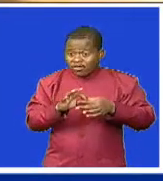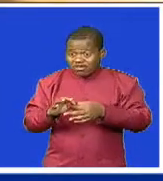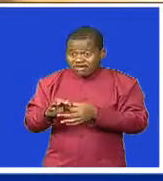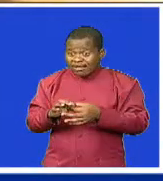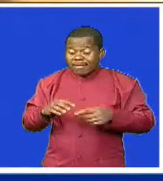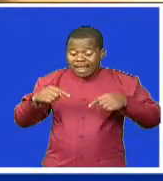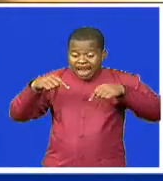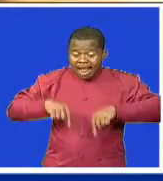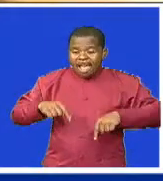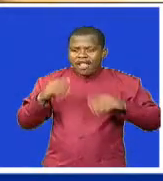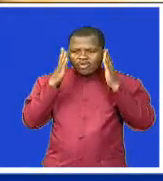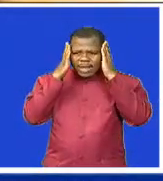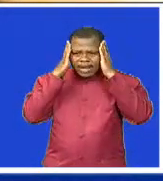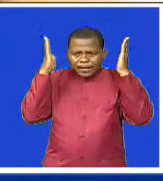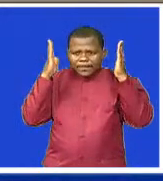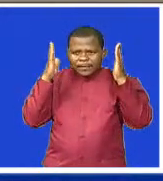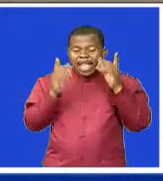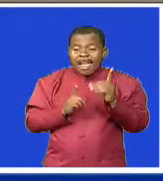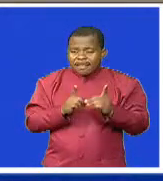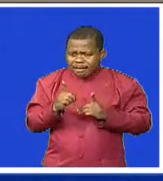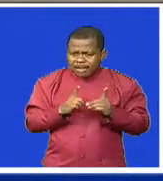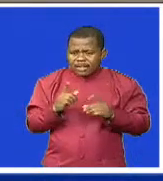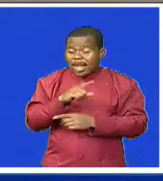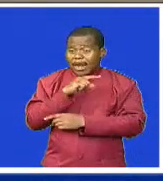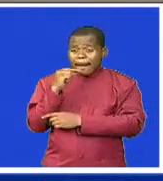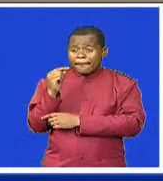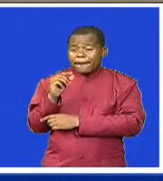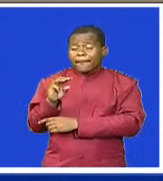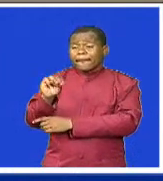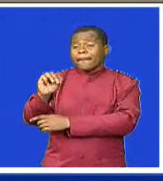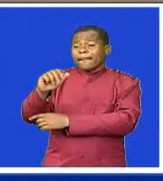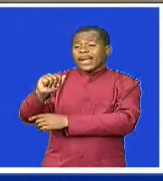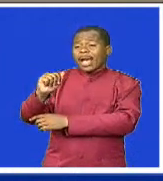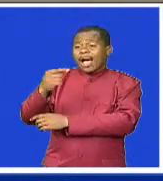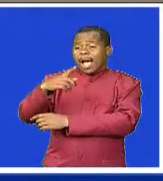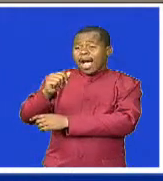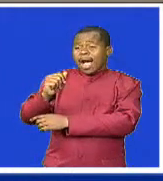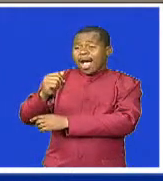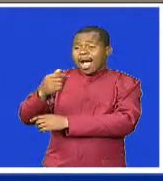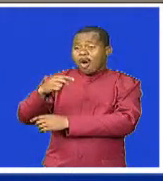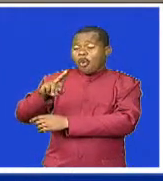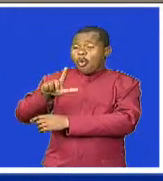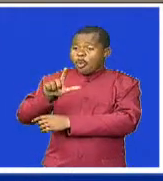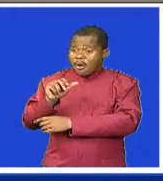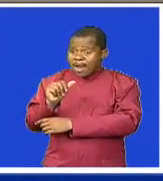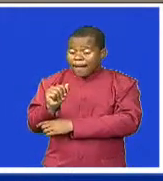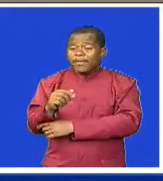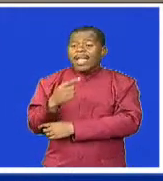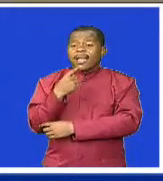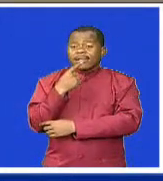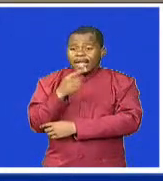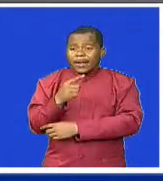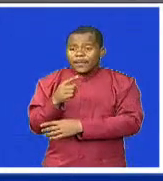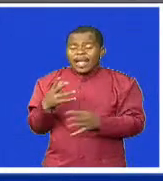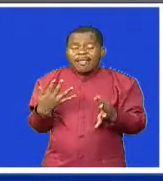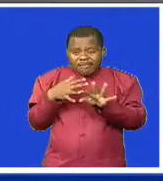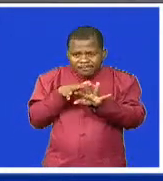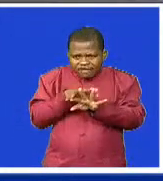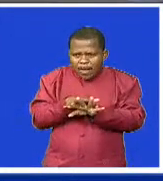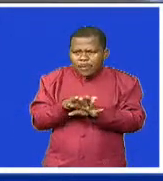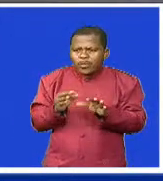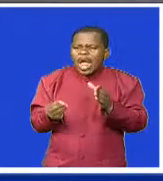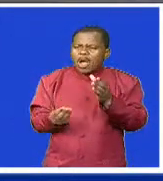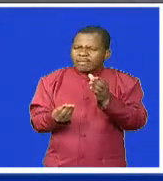says has already started operating and over 500 people are using it. The platform allows participants